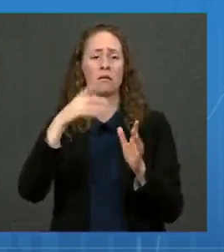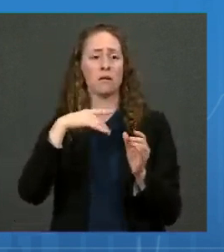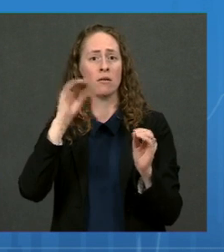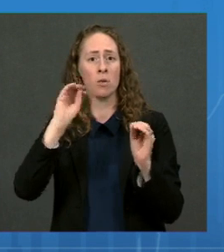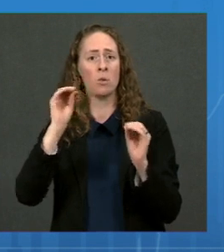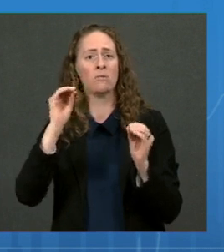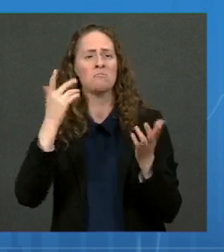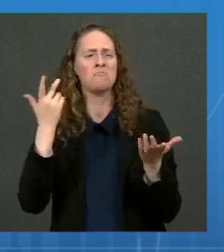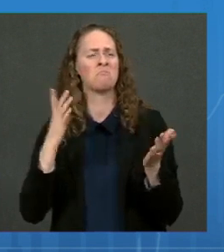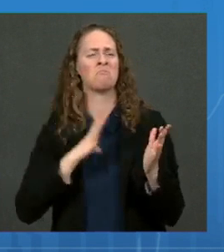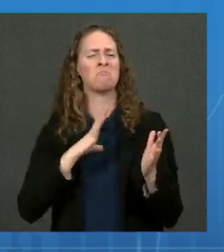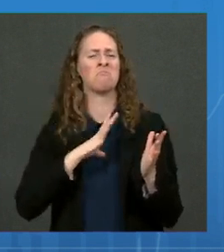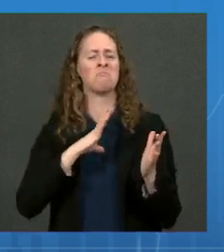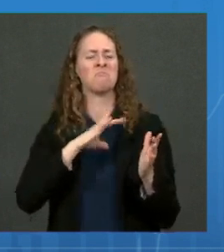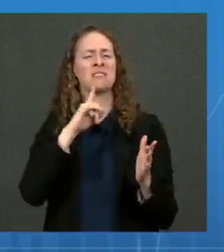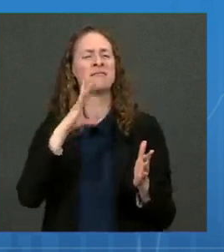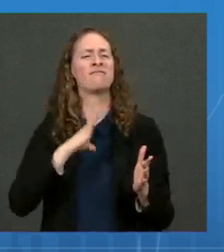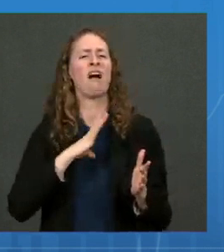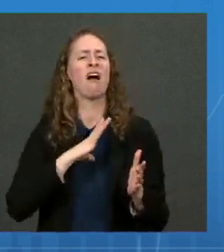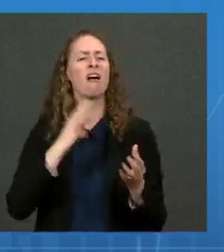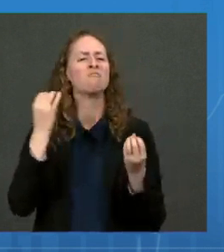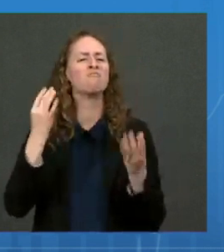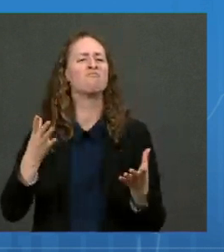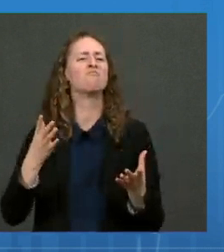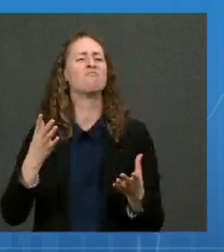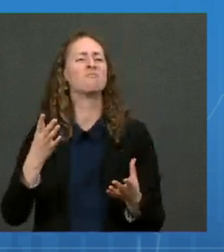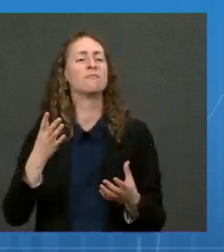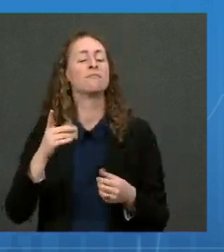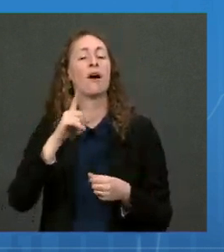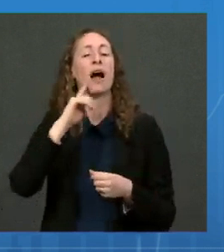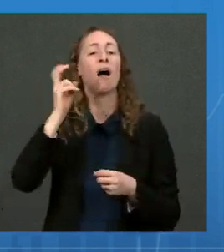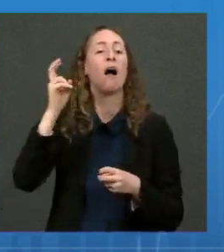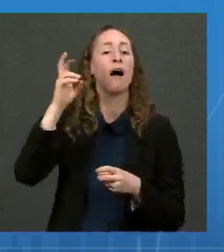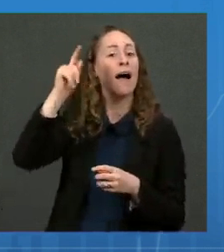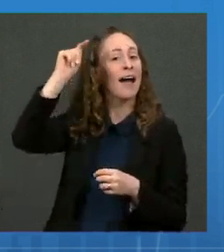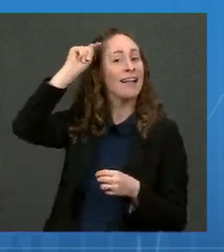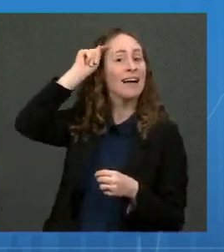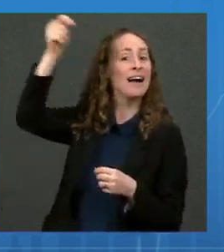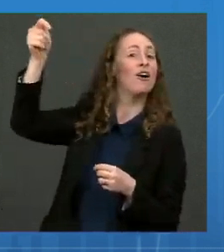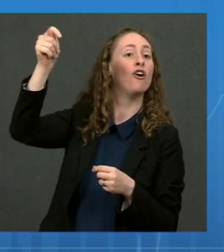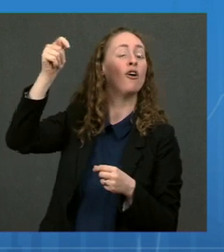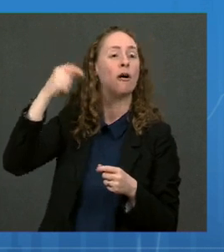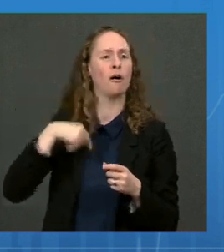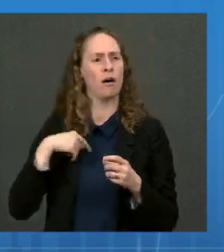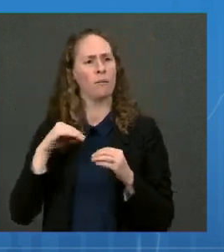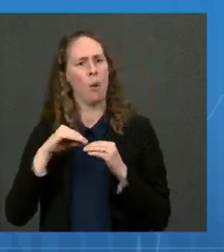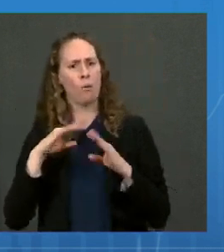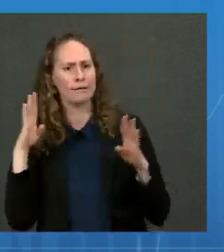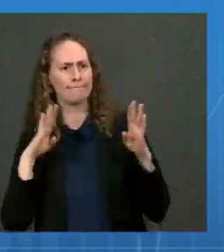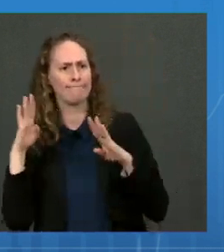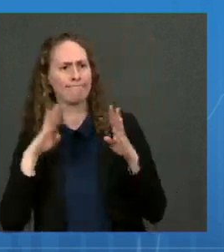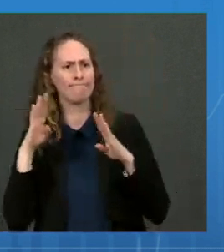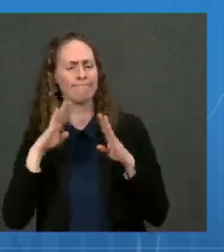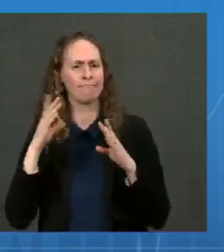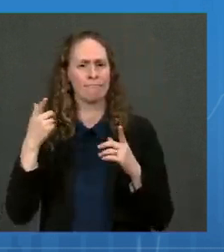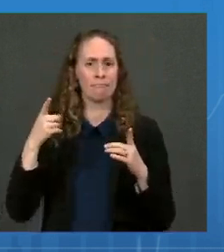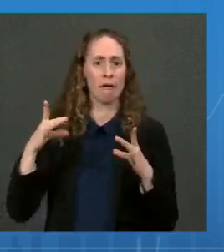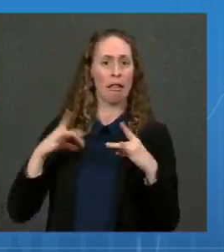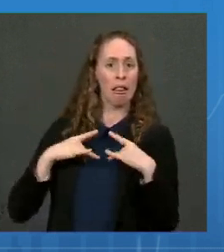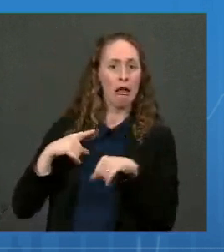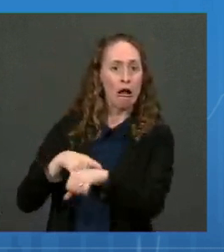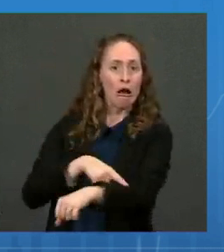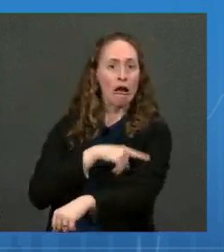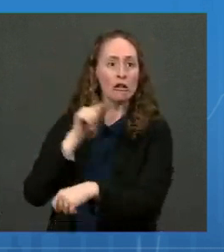although one, I guess, can theoretically say I'm concerned about a long-term effect, the fact of the